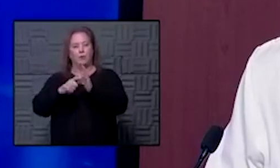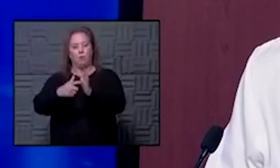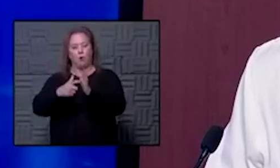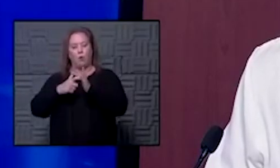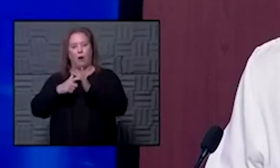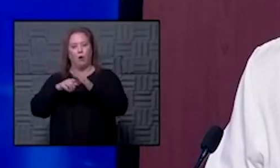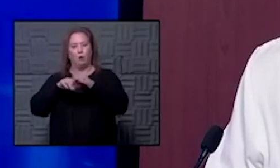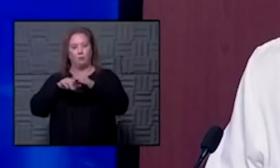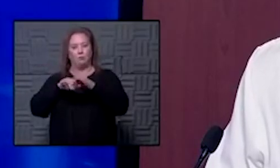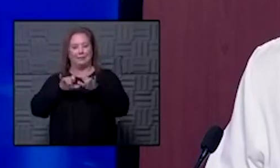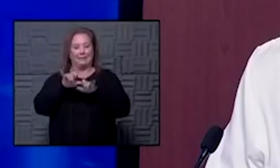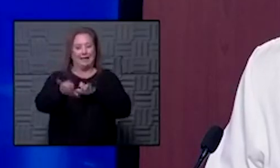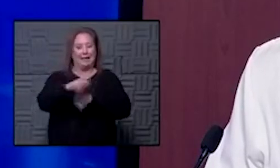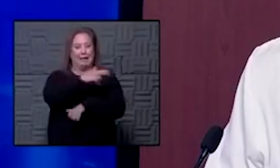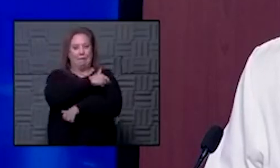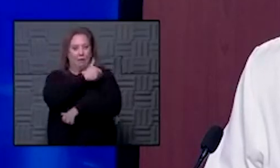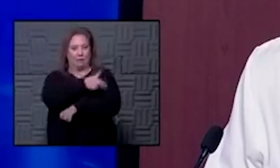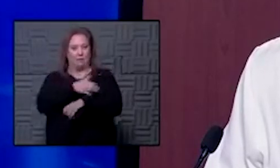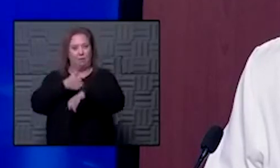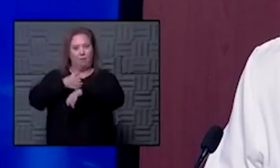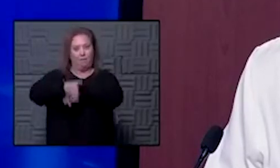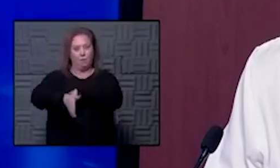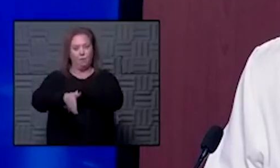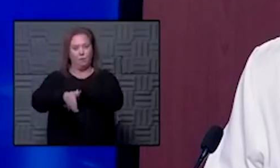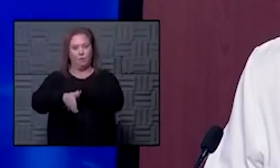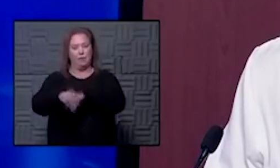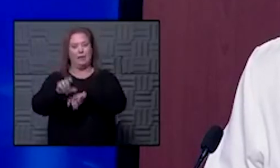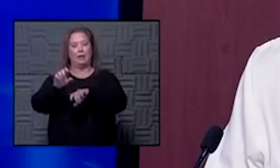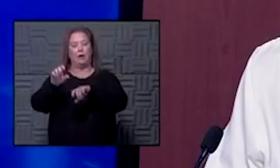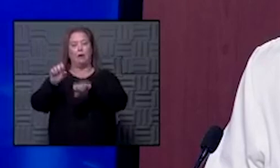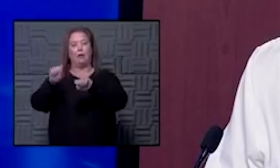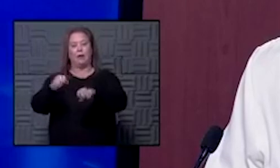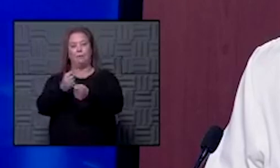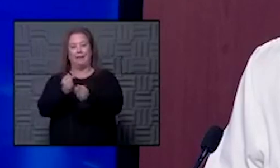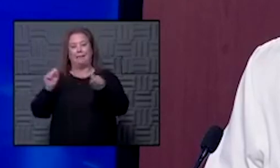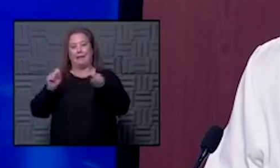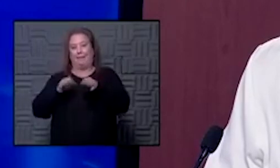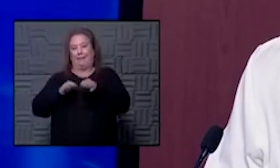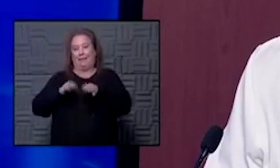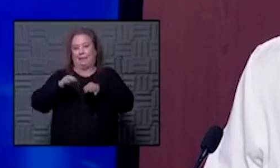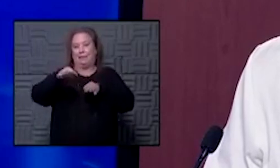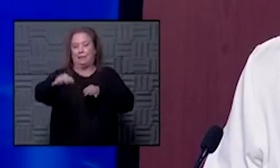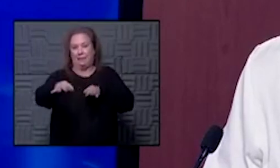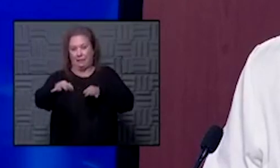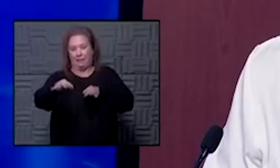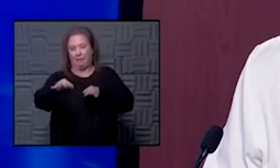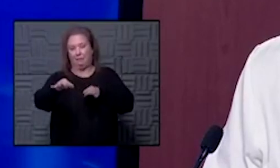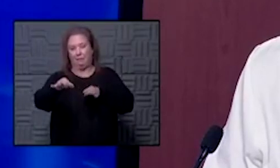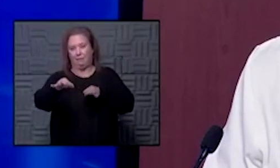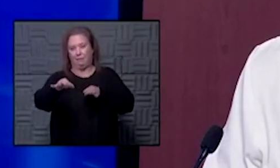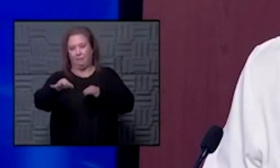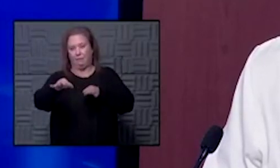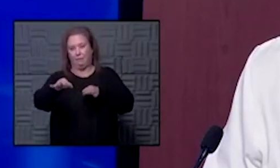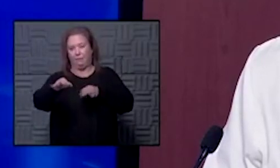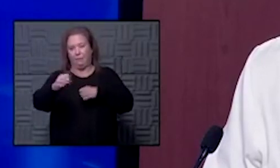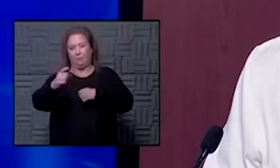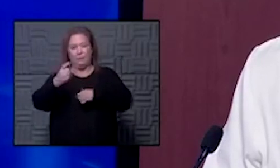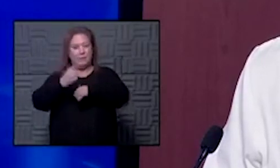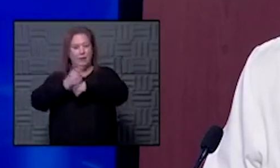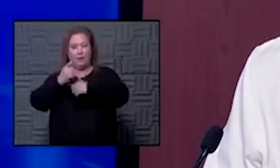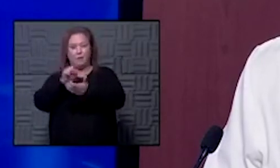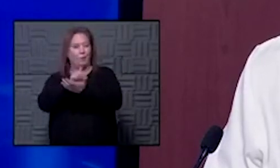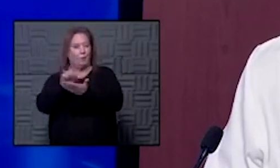hospital afterwards uh that can be safely delayed um days to weeks